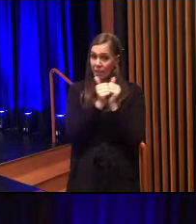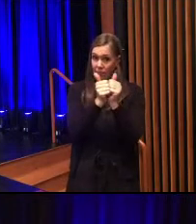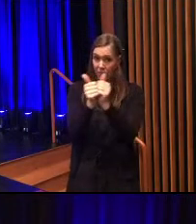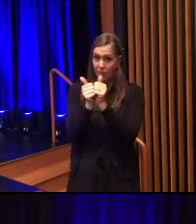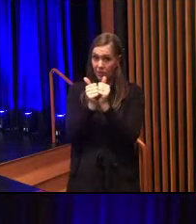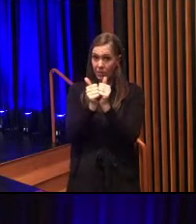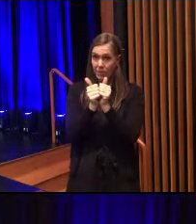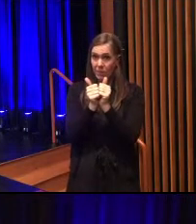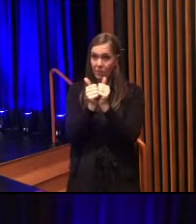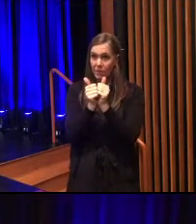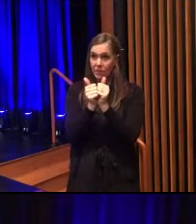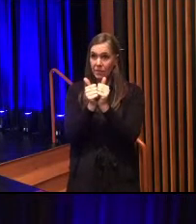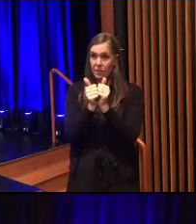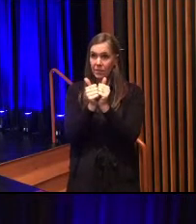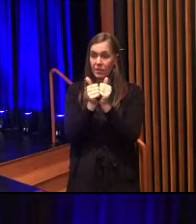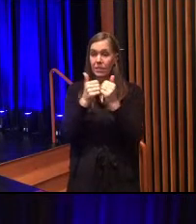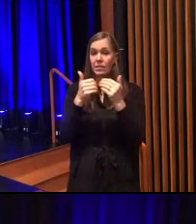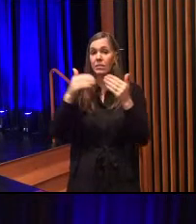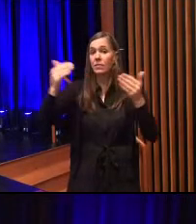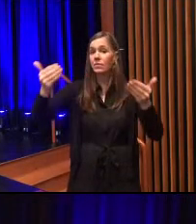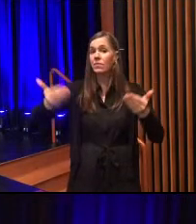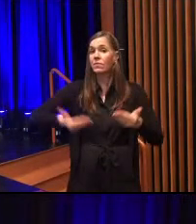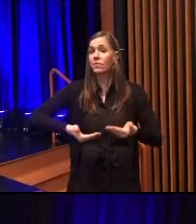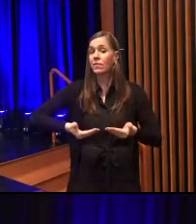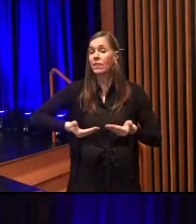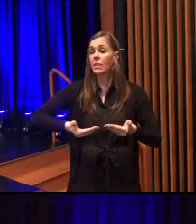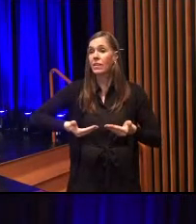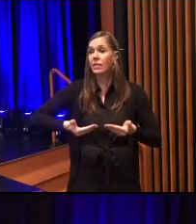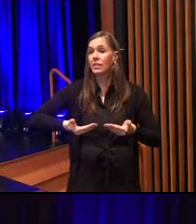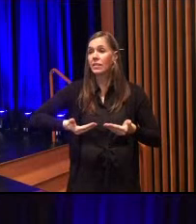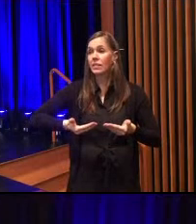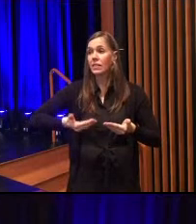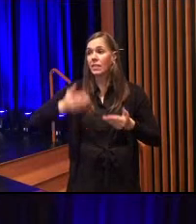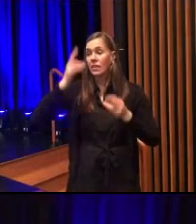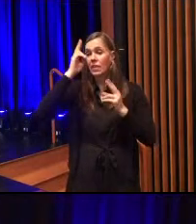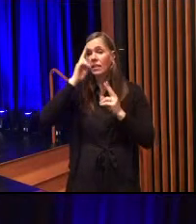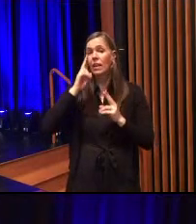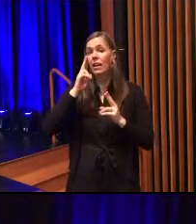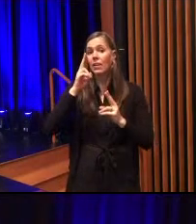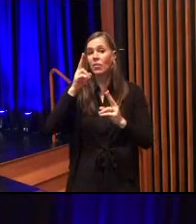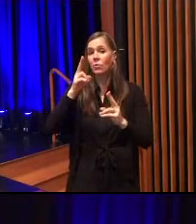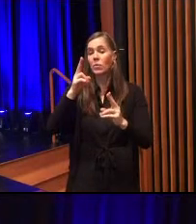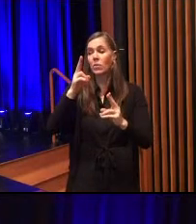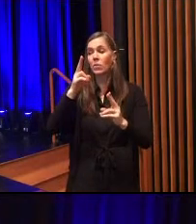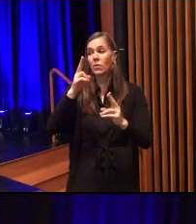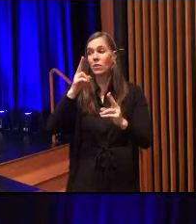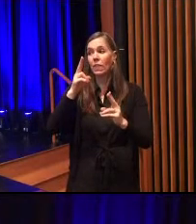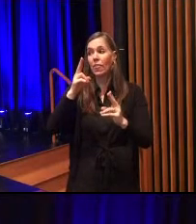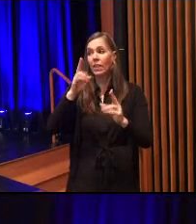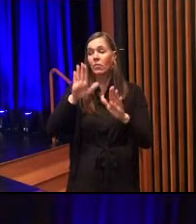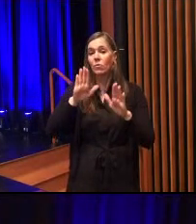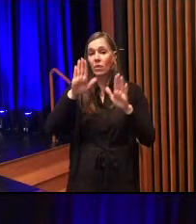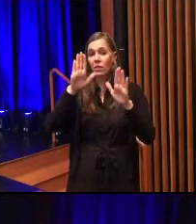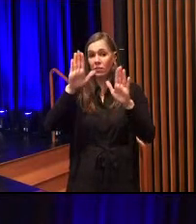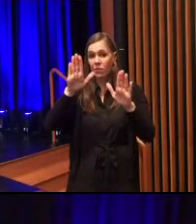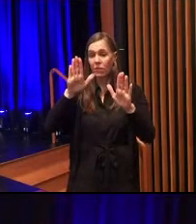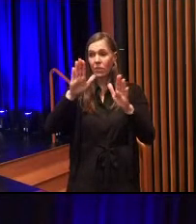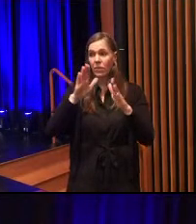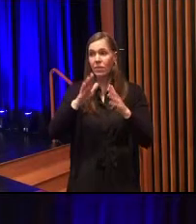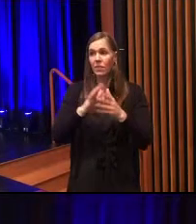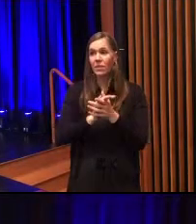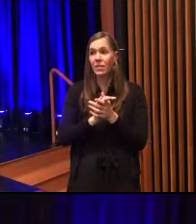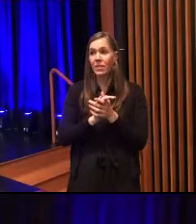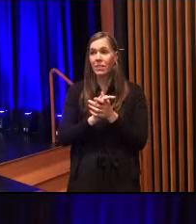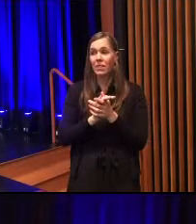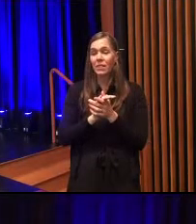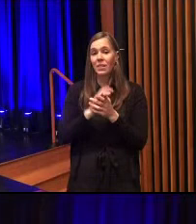earlier, to invite the honorable, the delightful, and gregarious